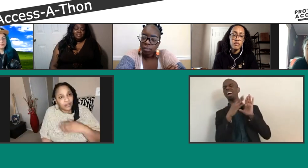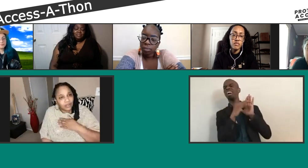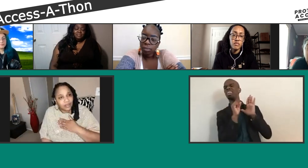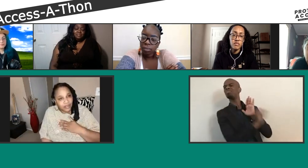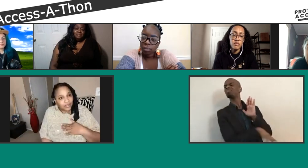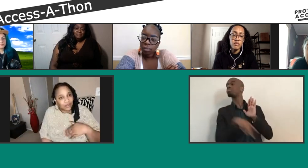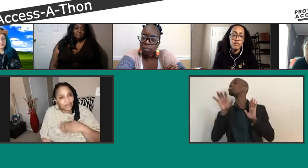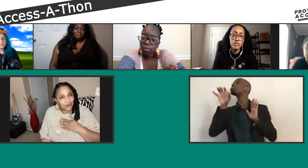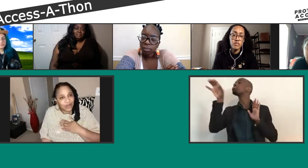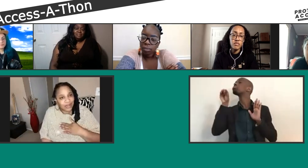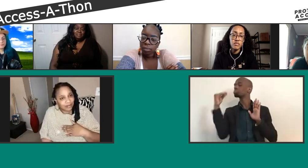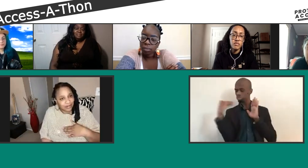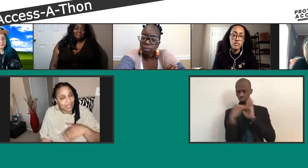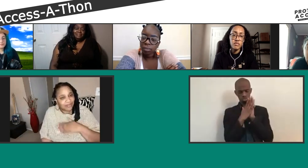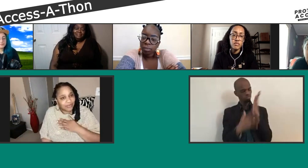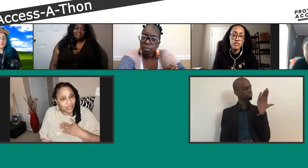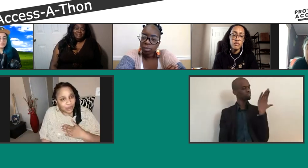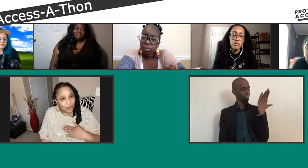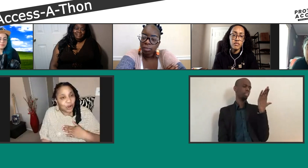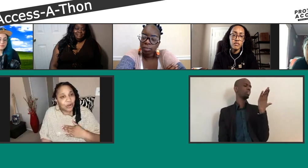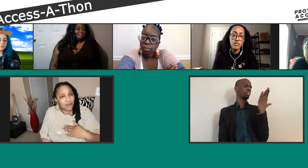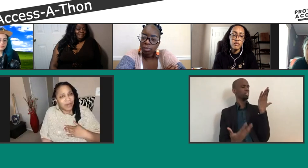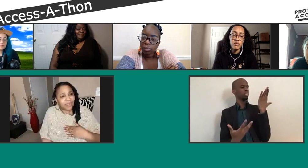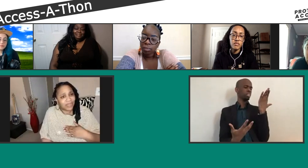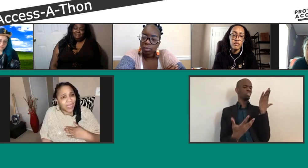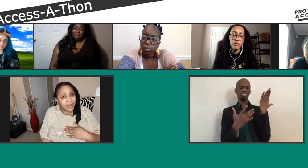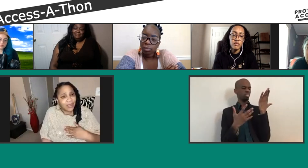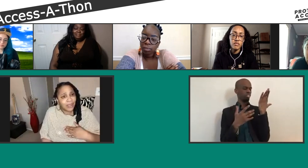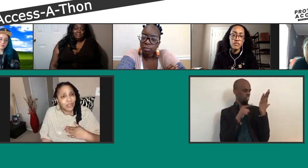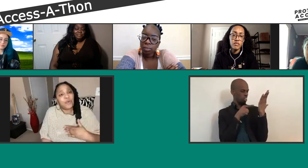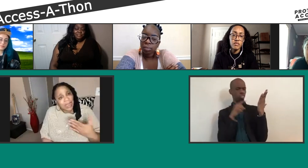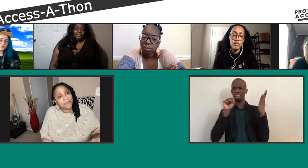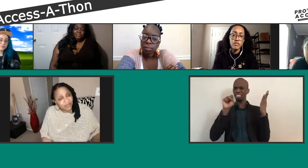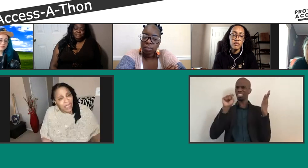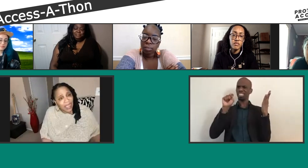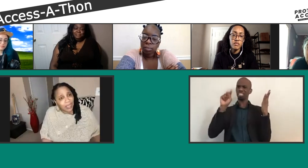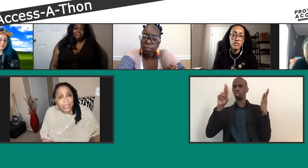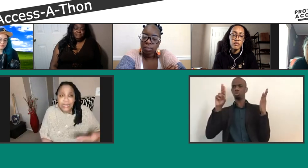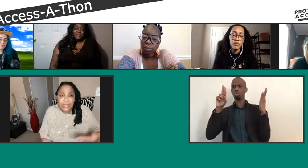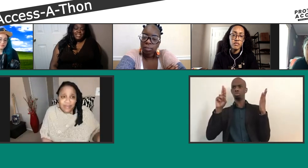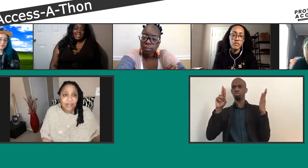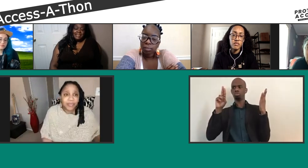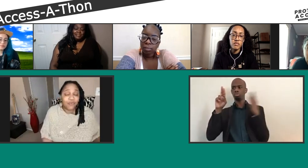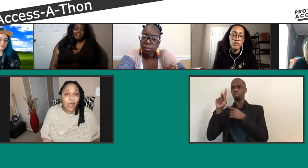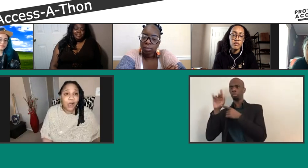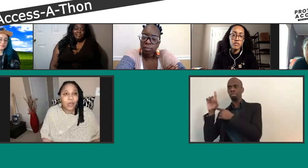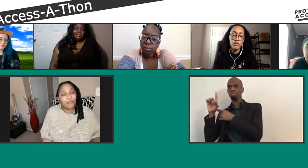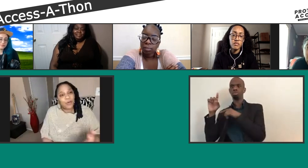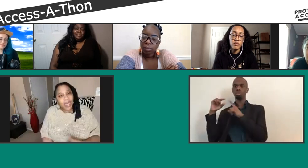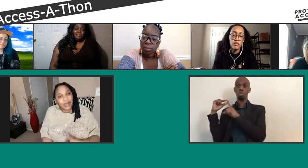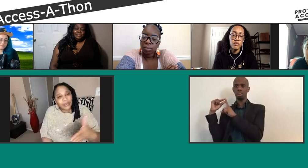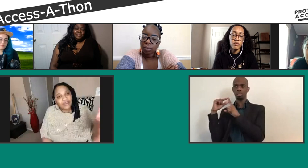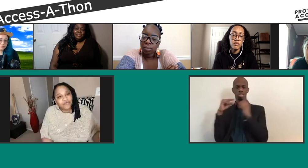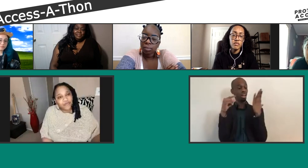you're, you're, you're not that S-T-U word. You're not that. You made a mistake. You did something wrong.